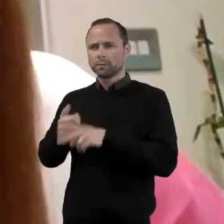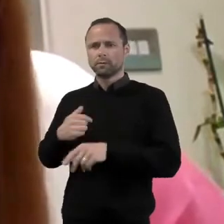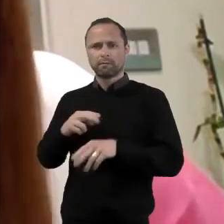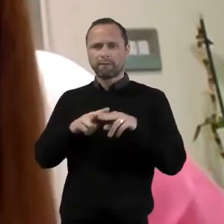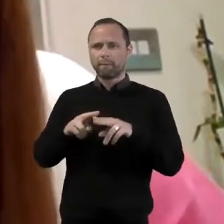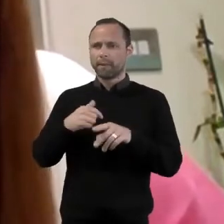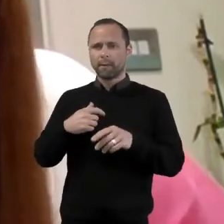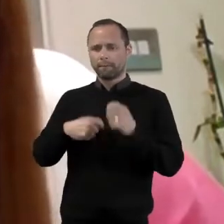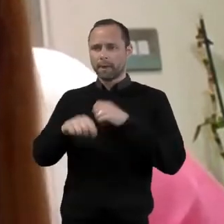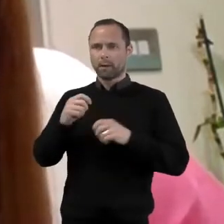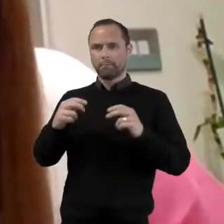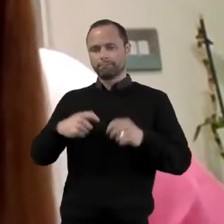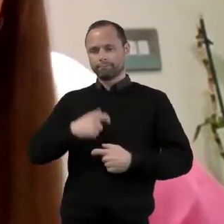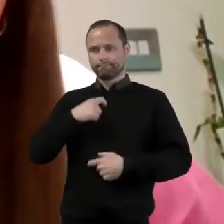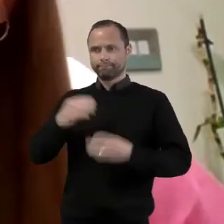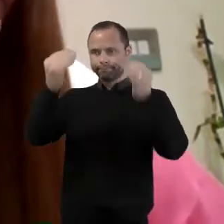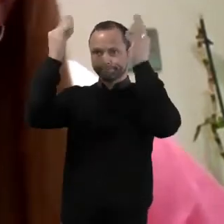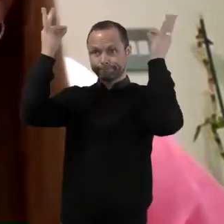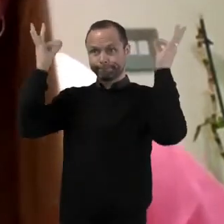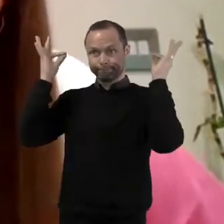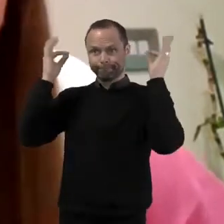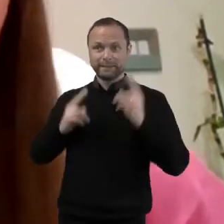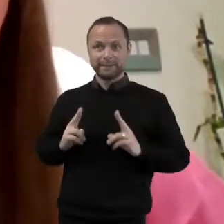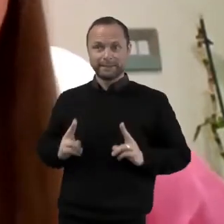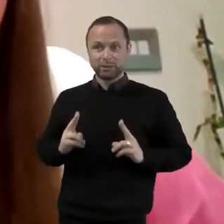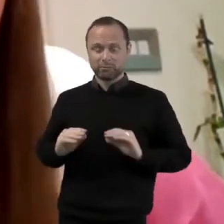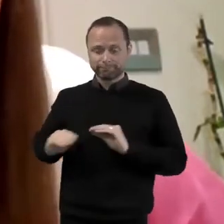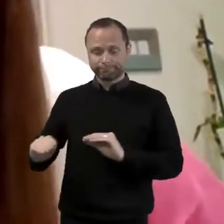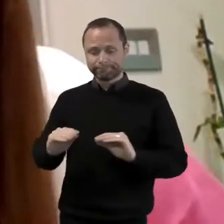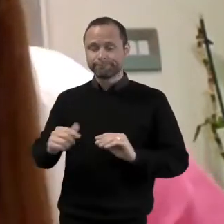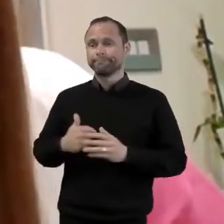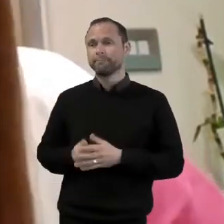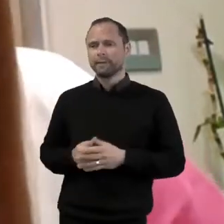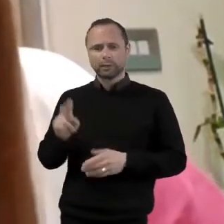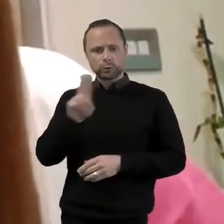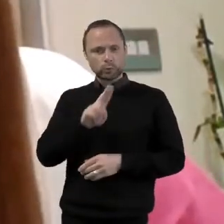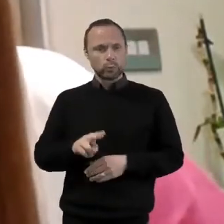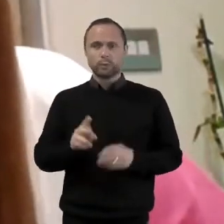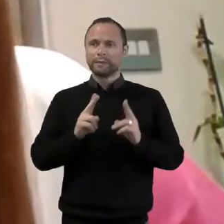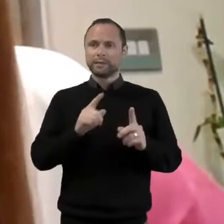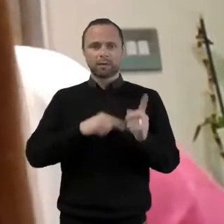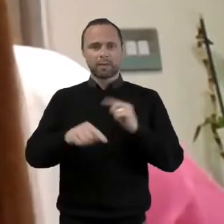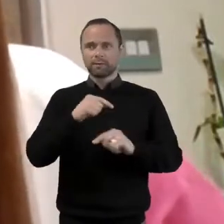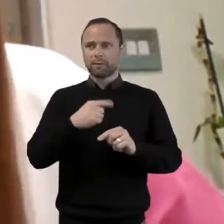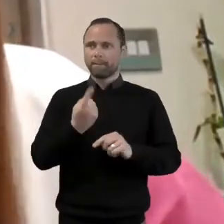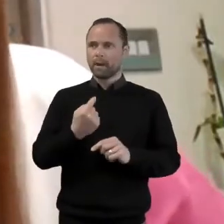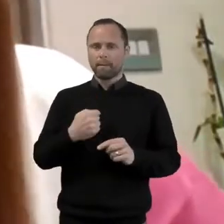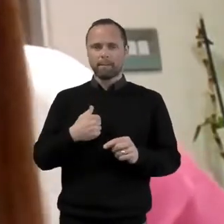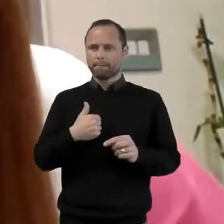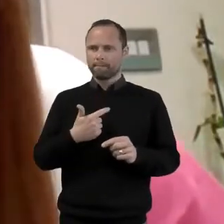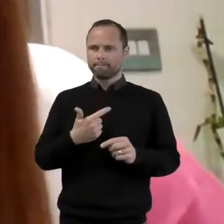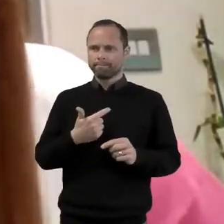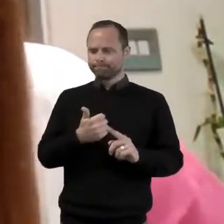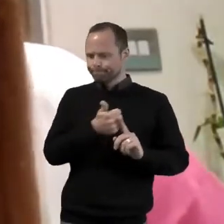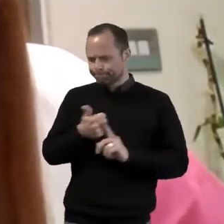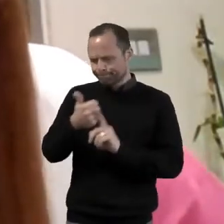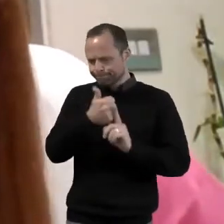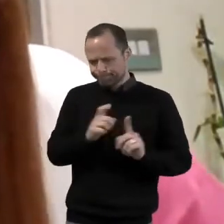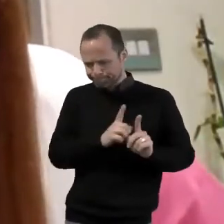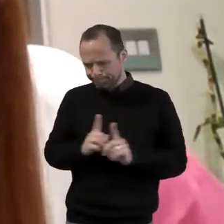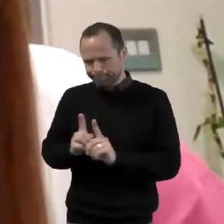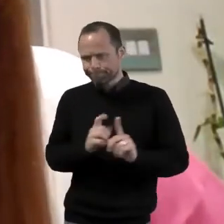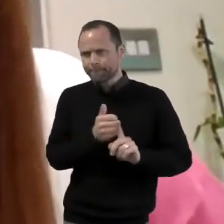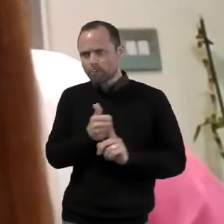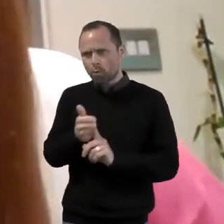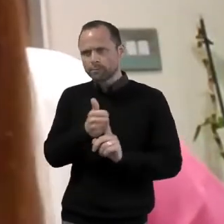homeschool teachers and school teachers when schools were open became a face of consistency in a really inconsistent time.